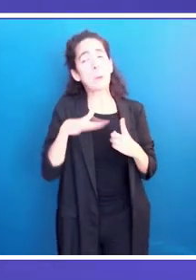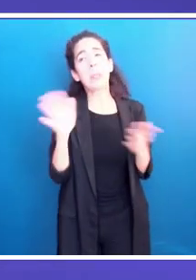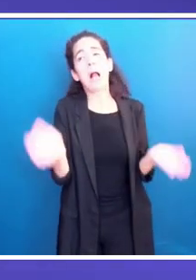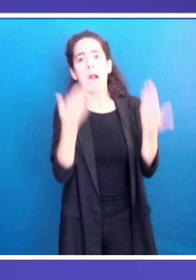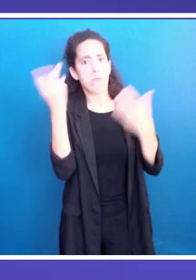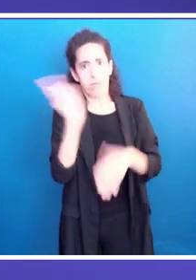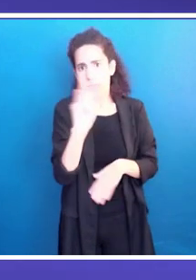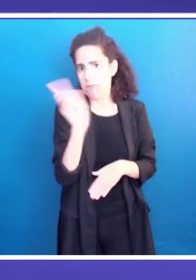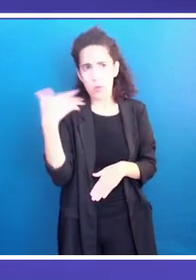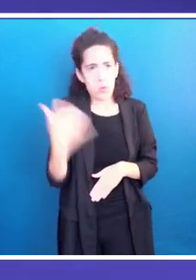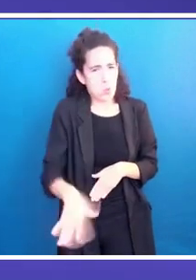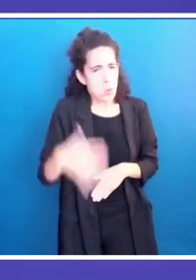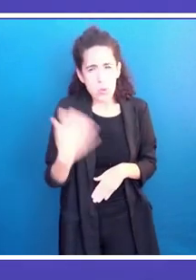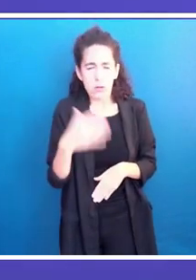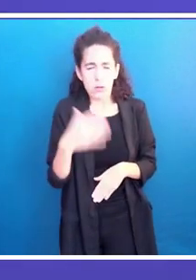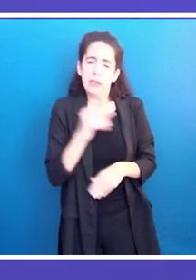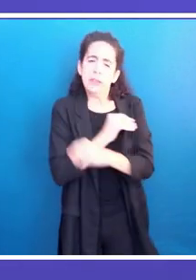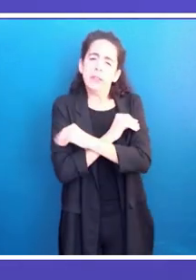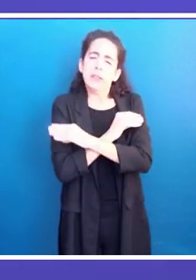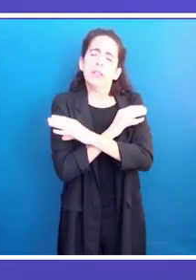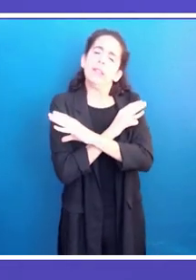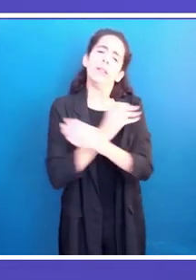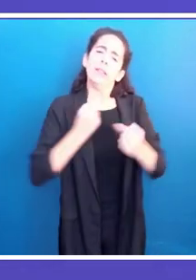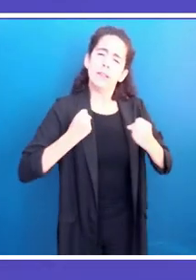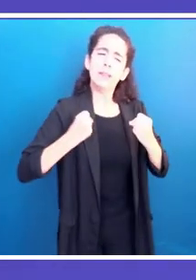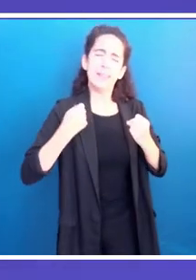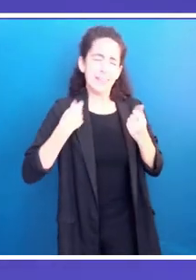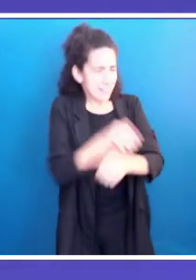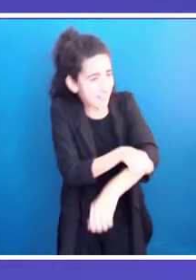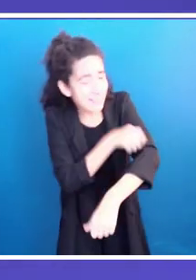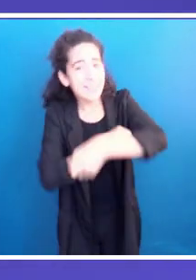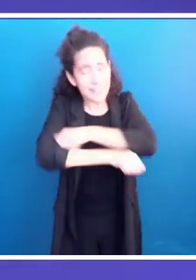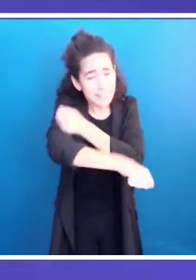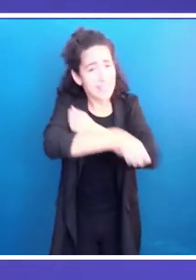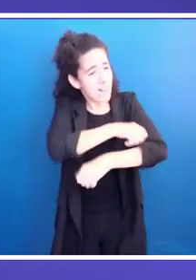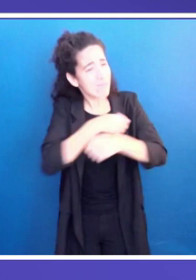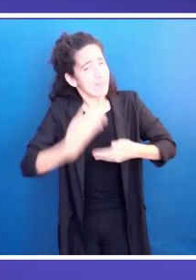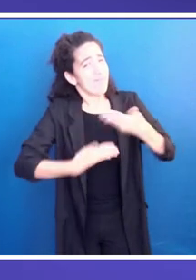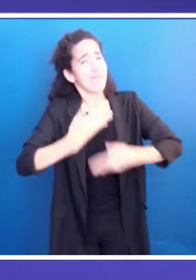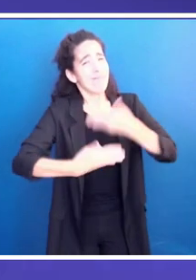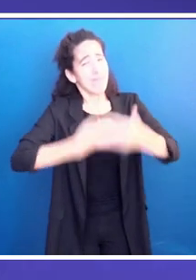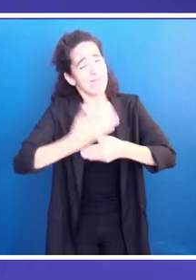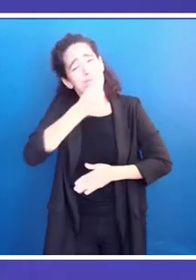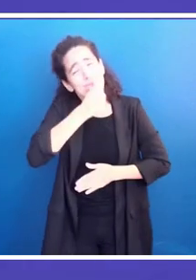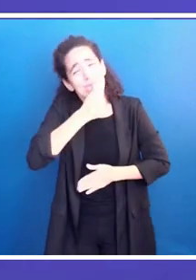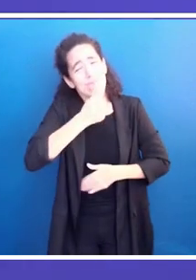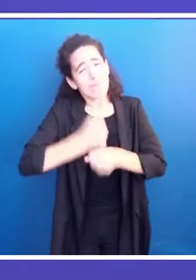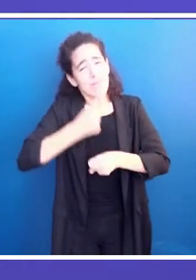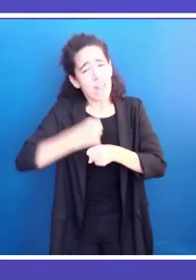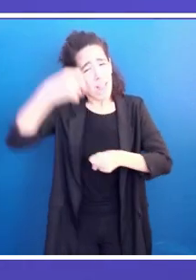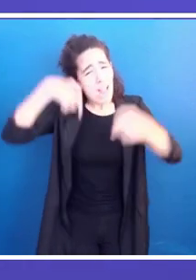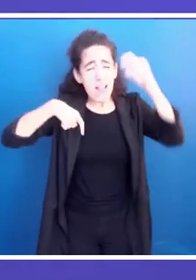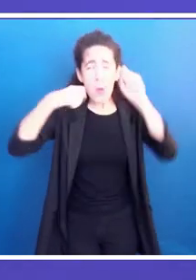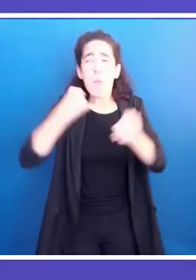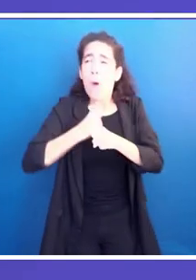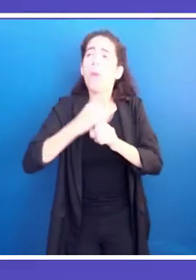move forward relentlessly in Marseille. Unfortunately, we have